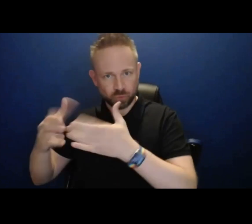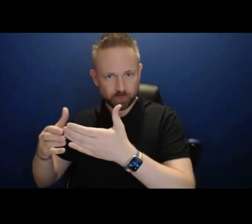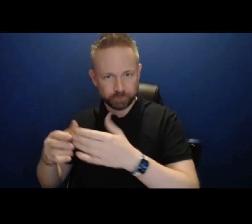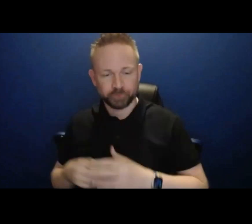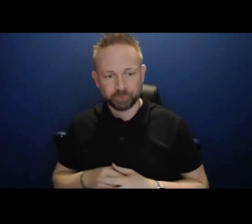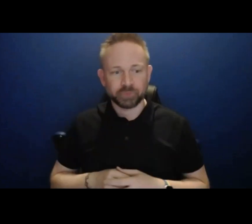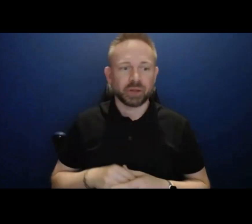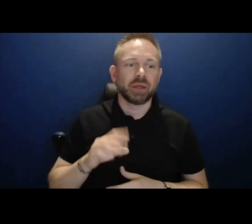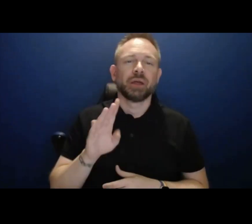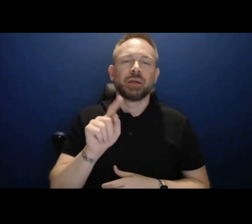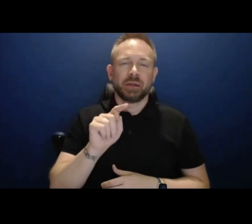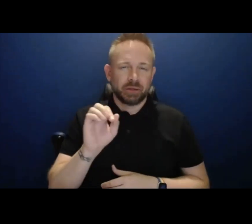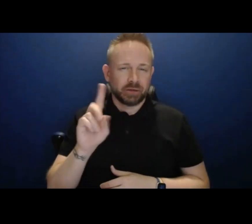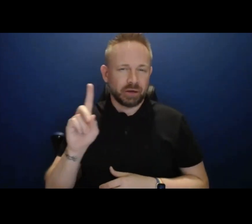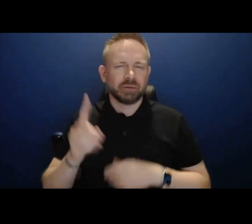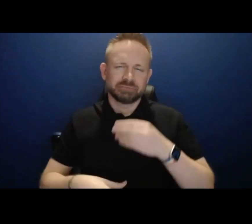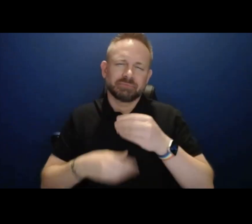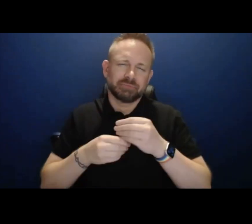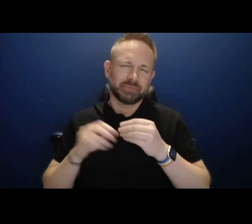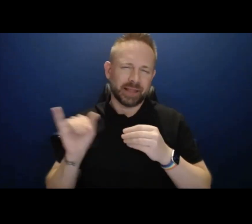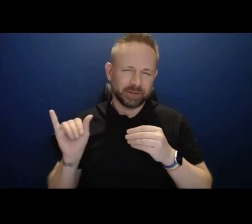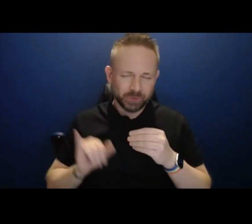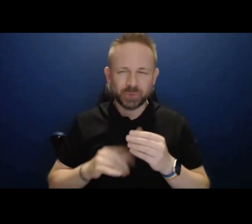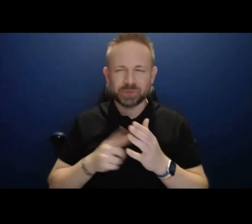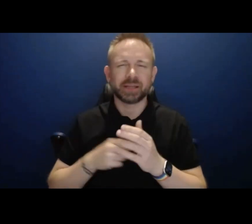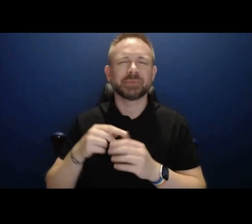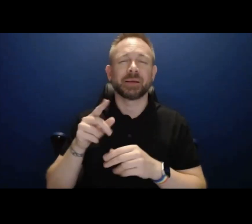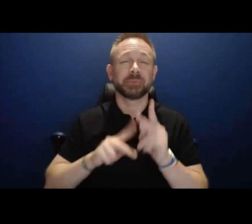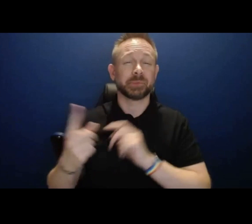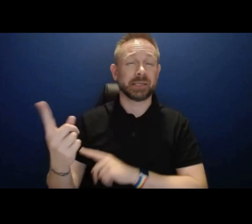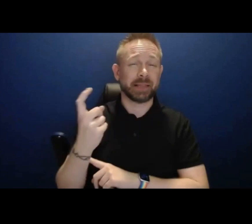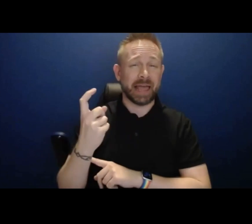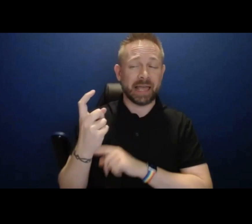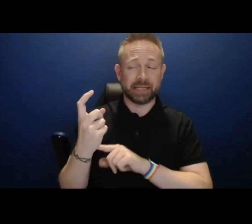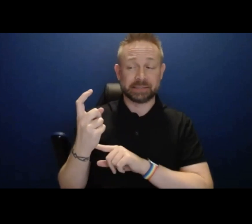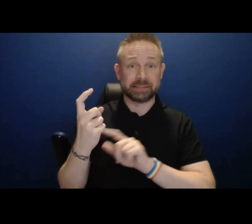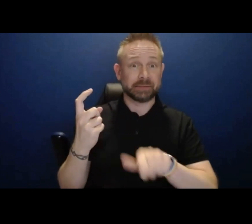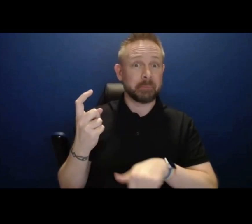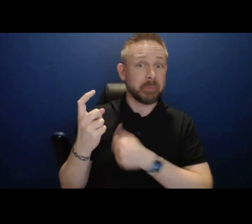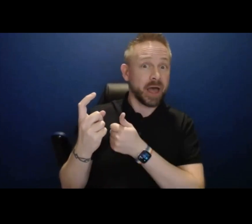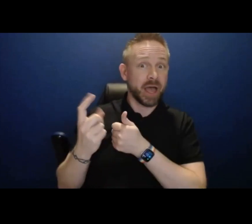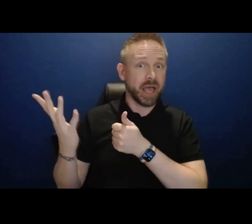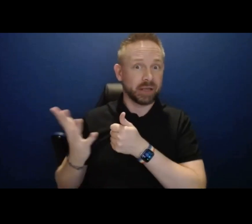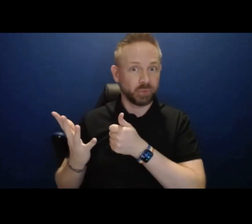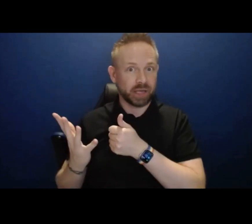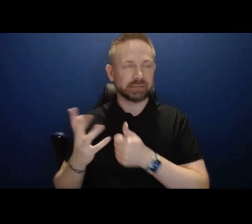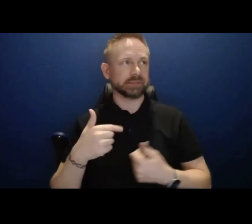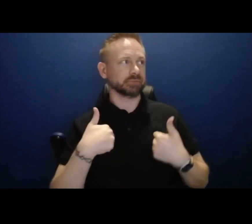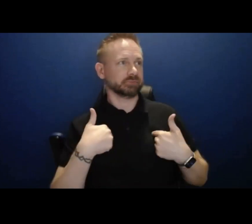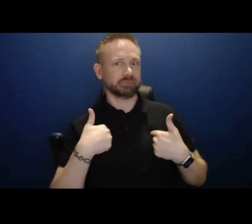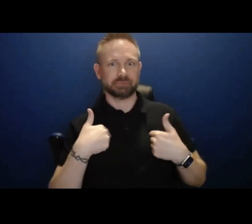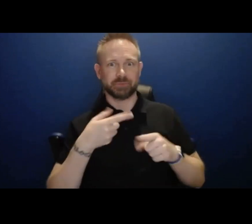behind the scenes of questions like this are a concern about what it might mean for one's career